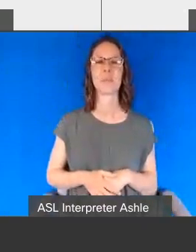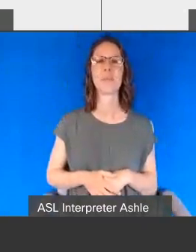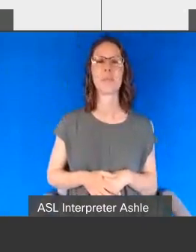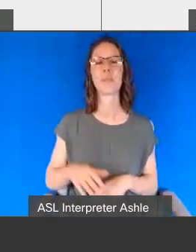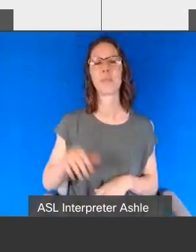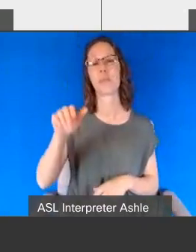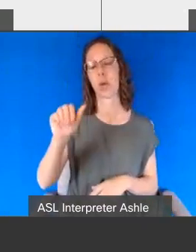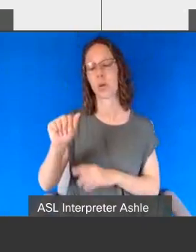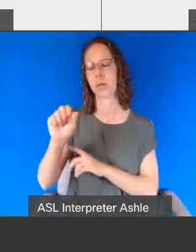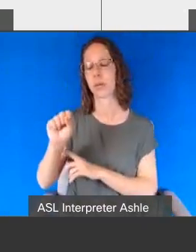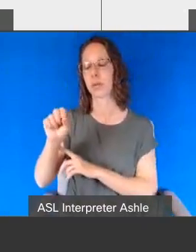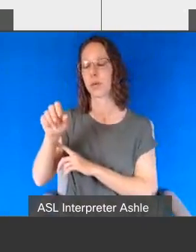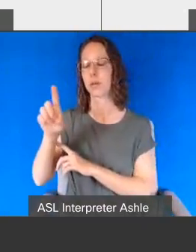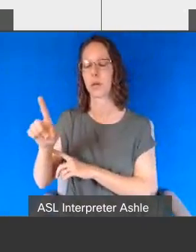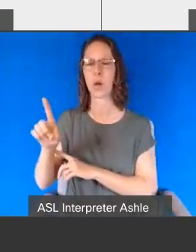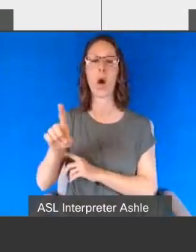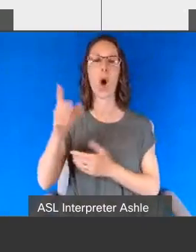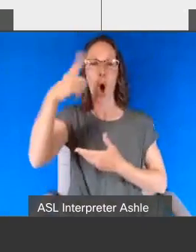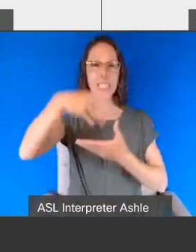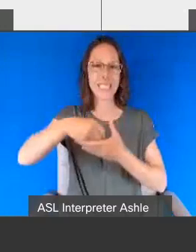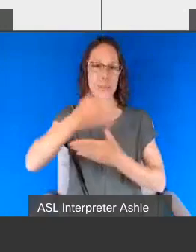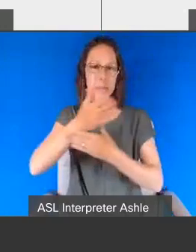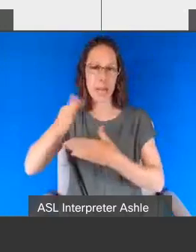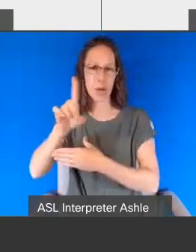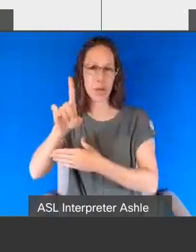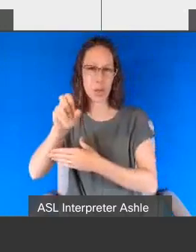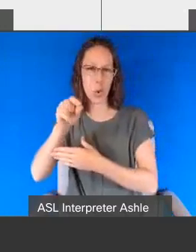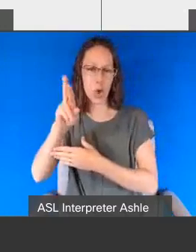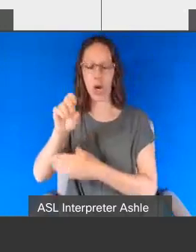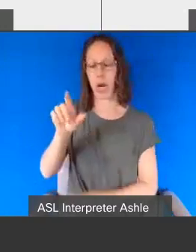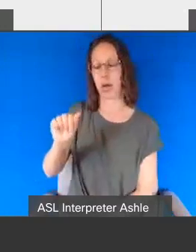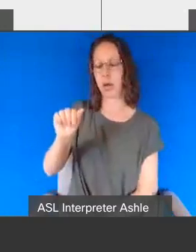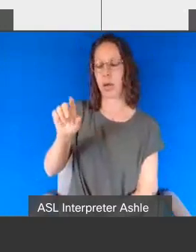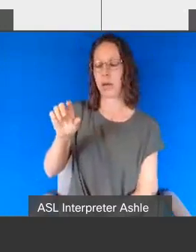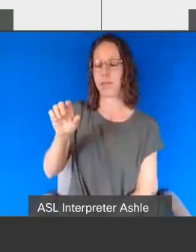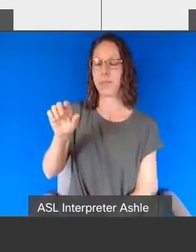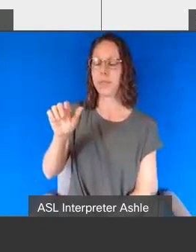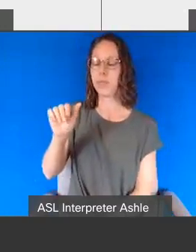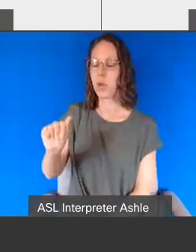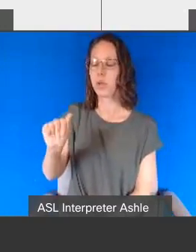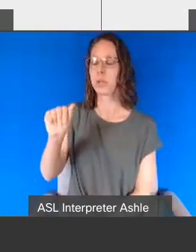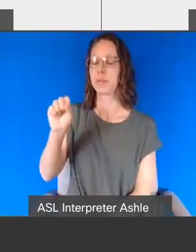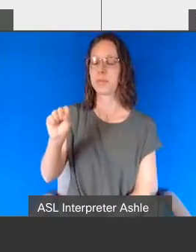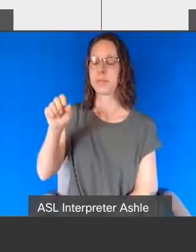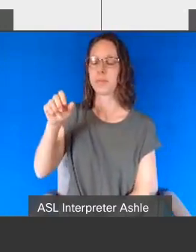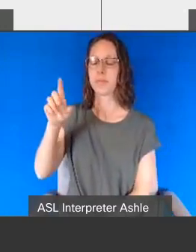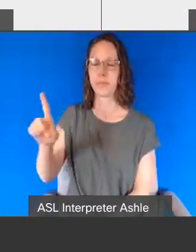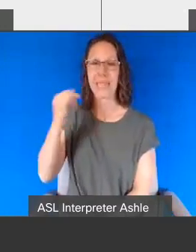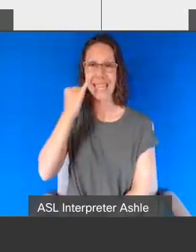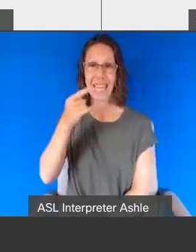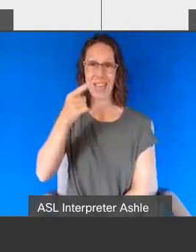a meltdown that is an overload of sensory uh issues where the person is literally